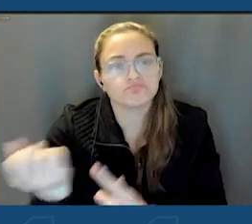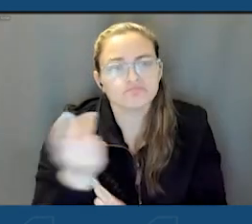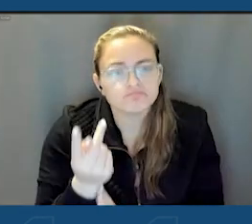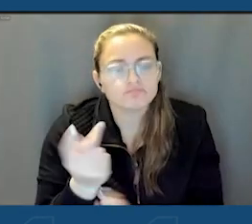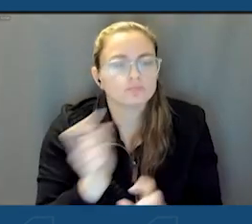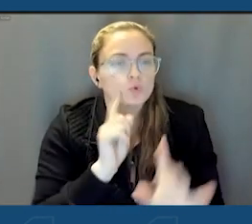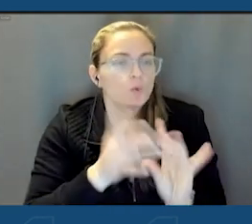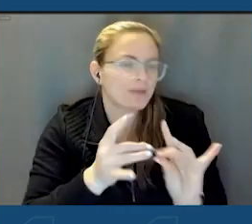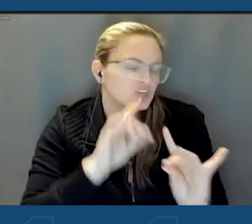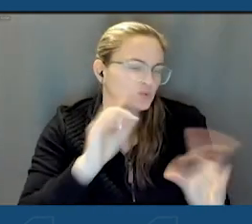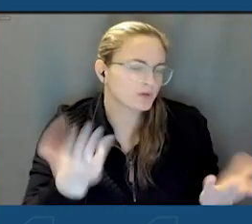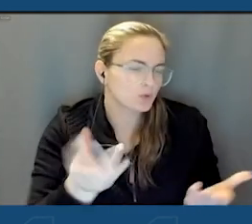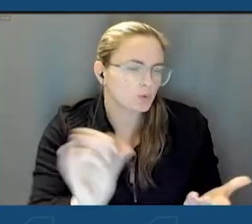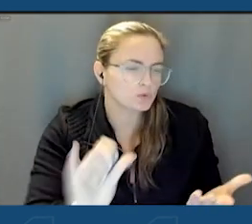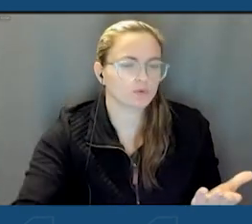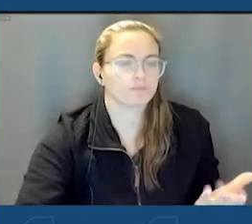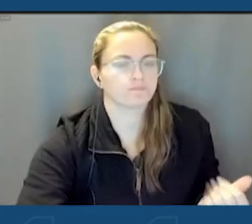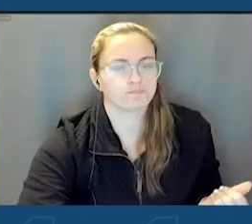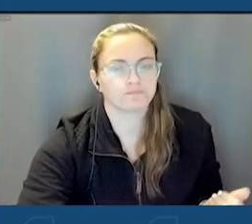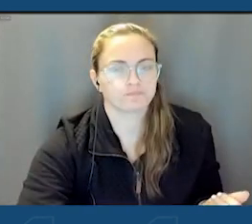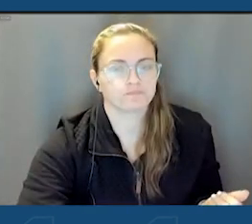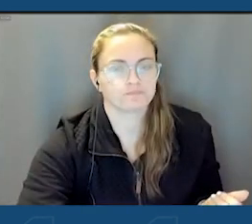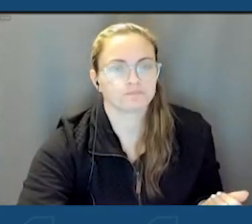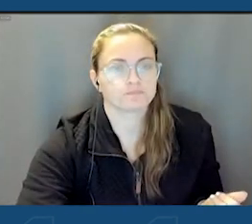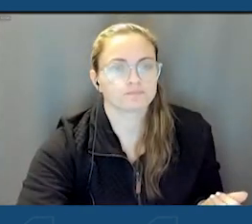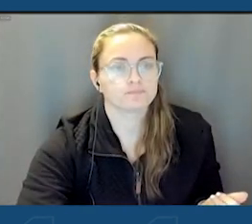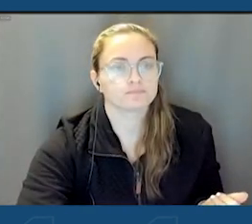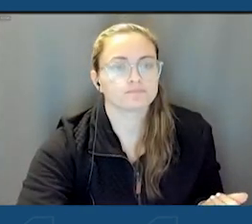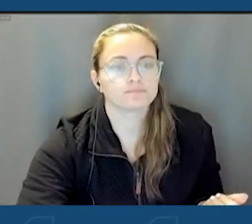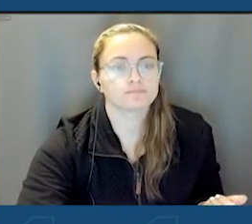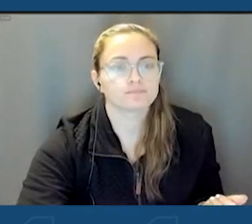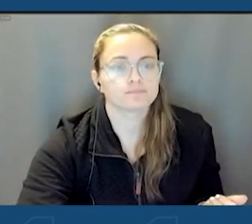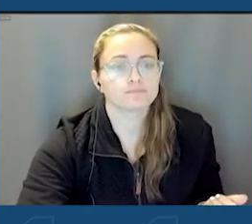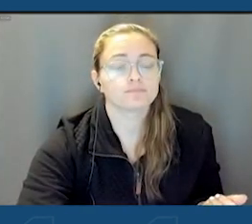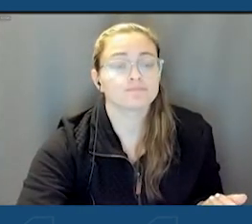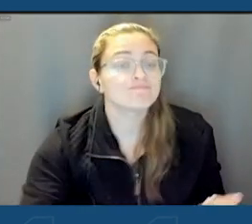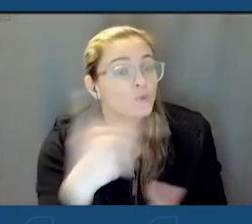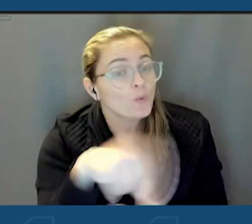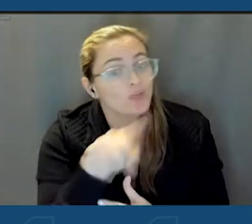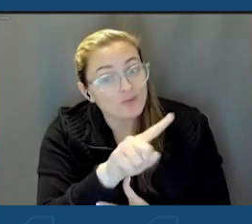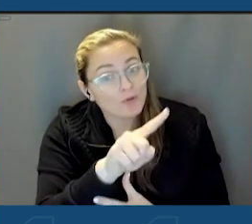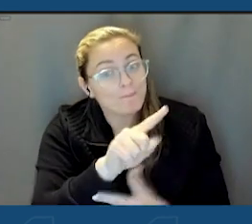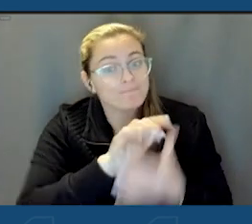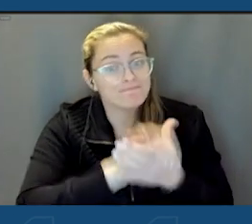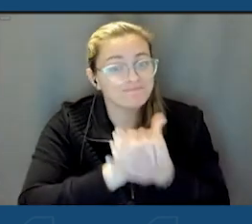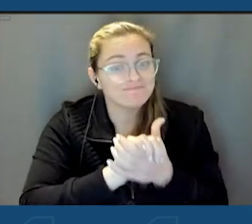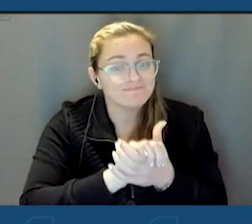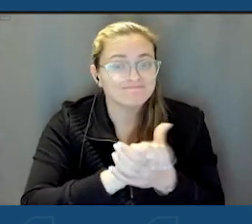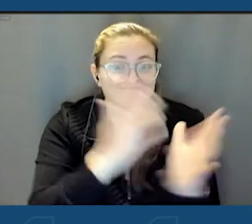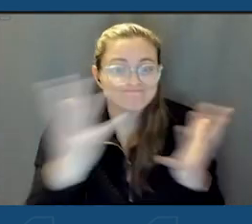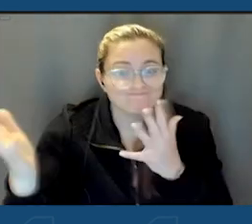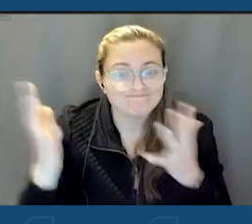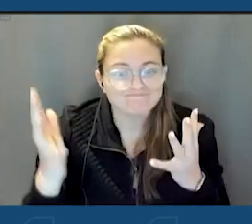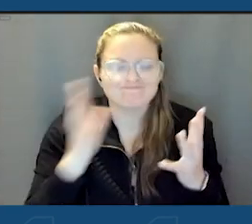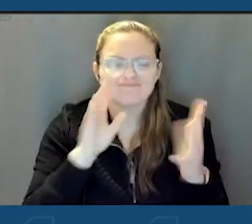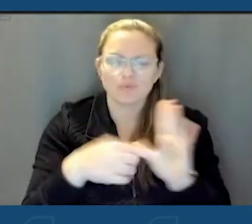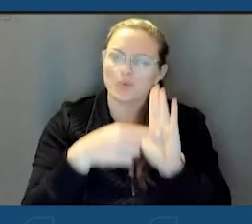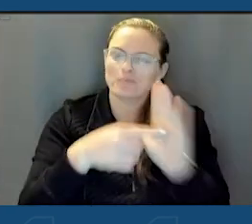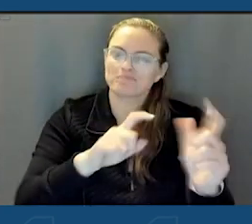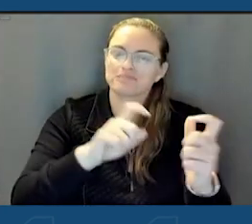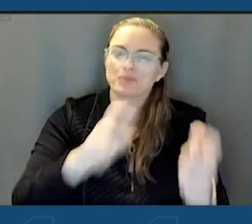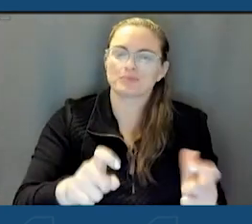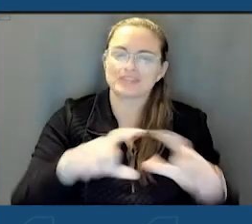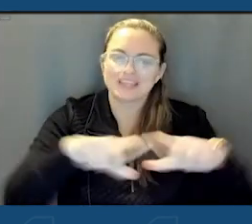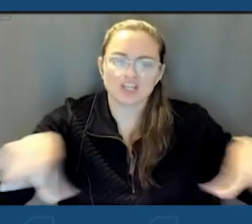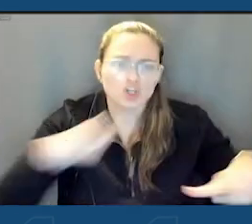that you were here as well, but, uh, uh, to all of you, congratulations, give yourselves a round of applause and let me present these checks. Don't take